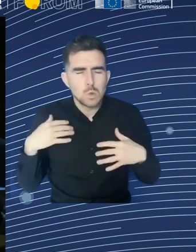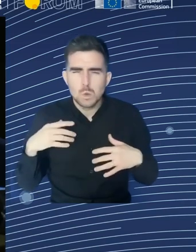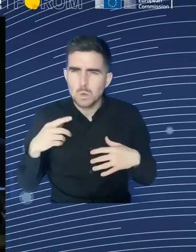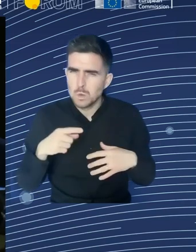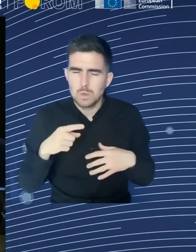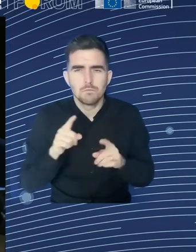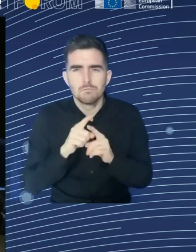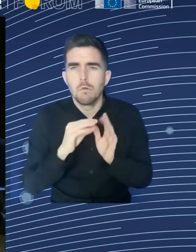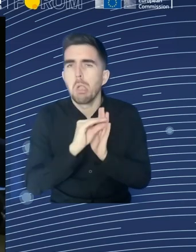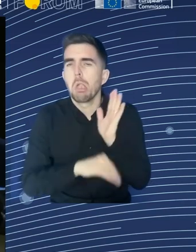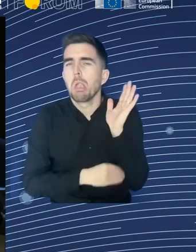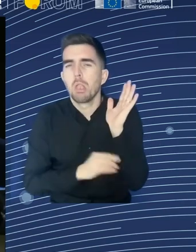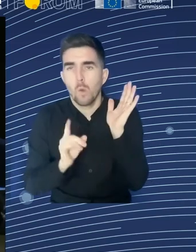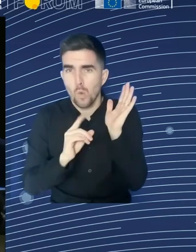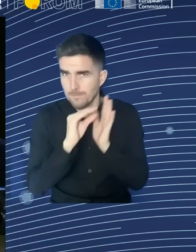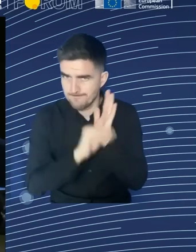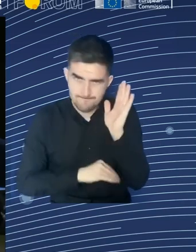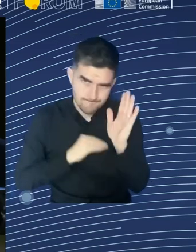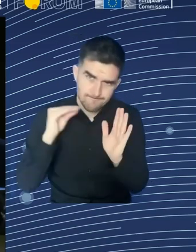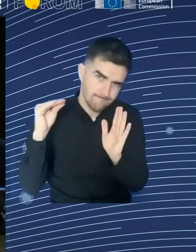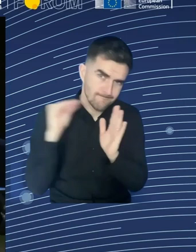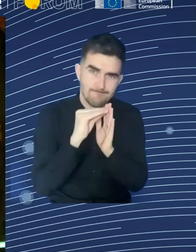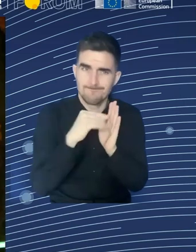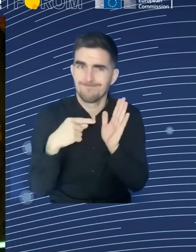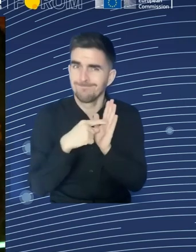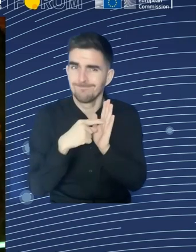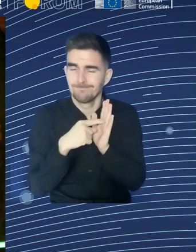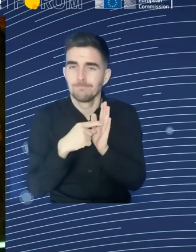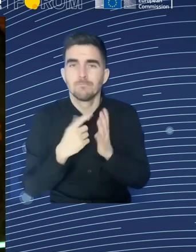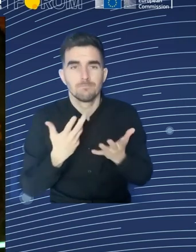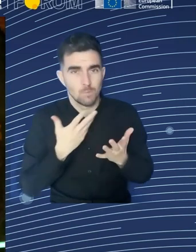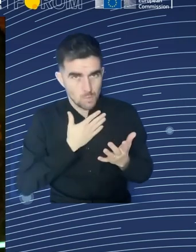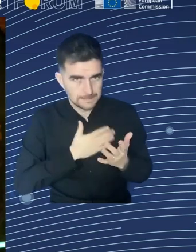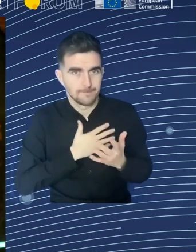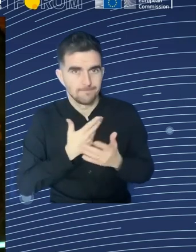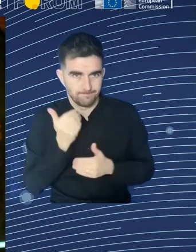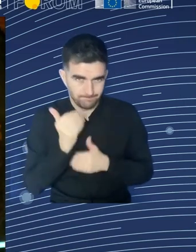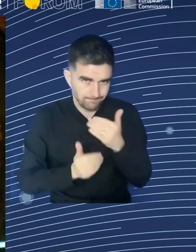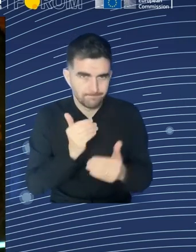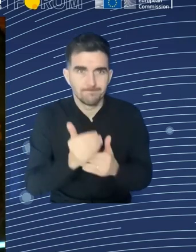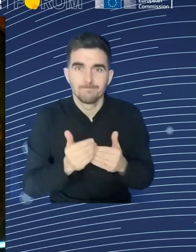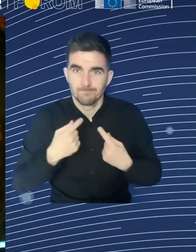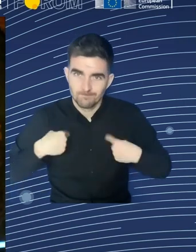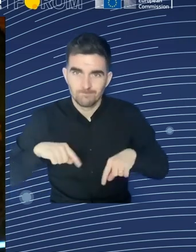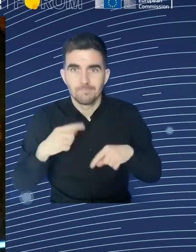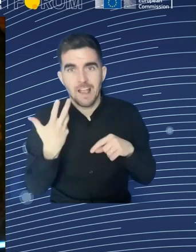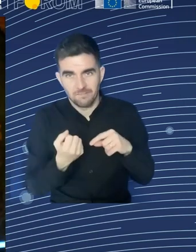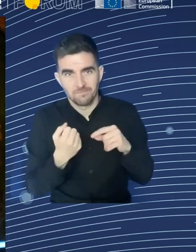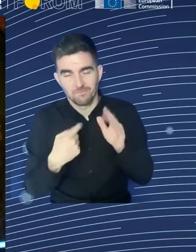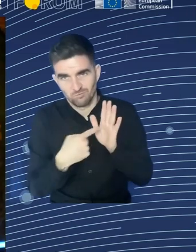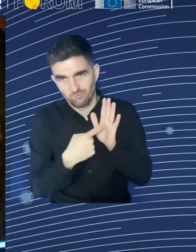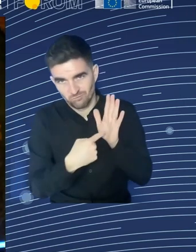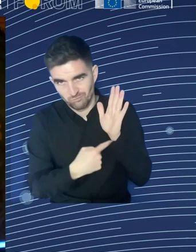continue enhancing our efforts, and I believe that all the available tools and programs will